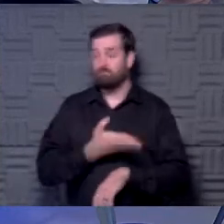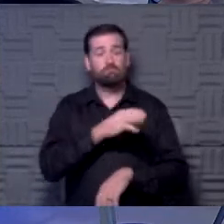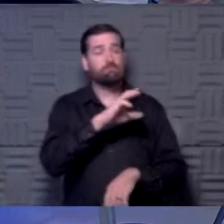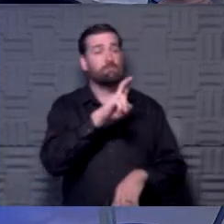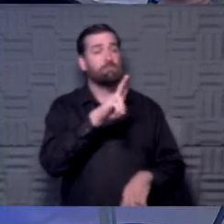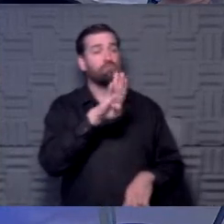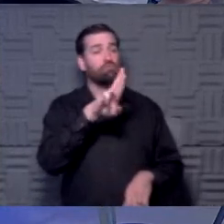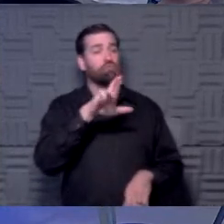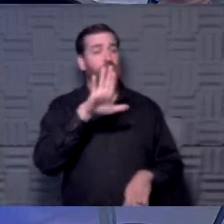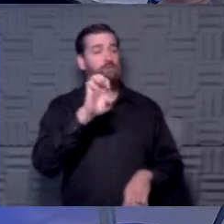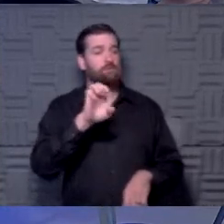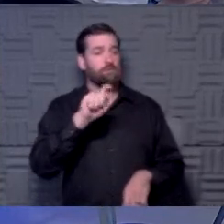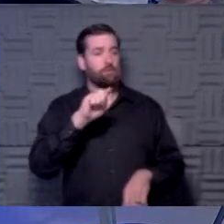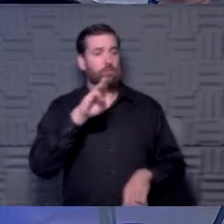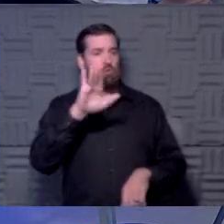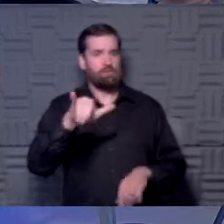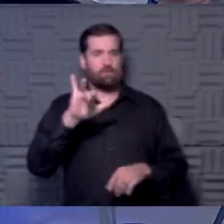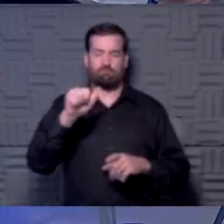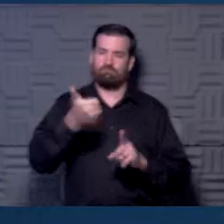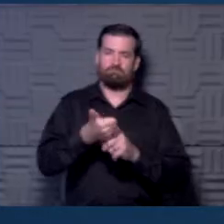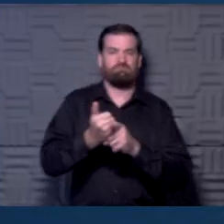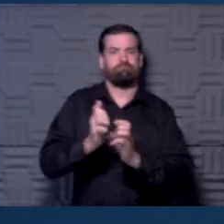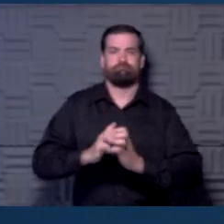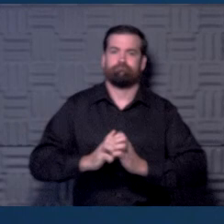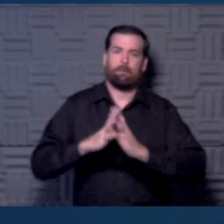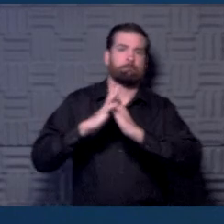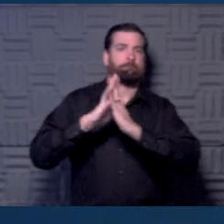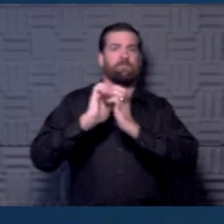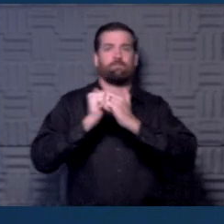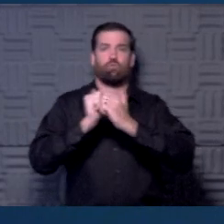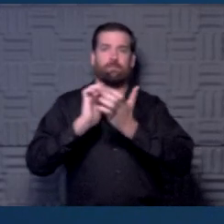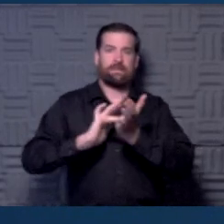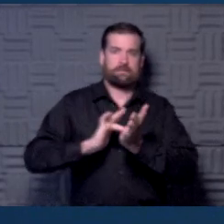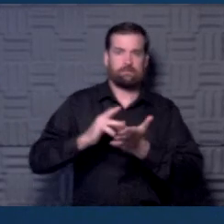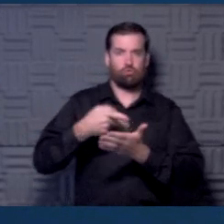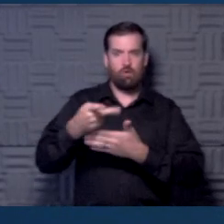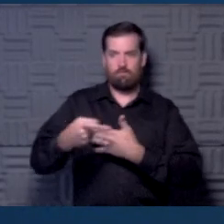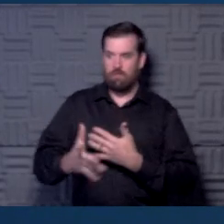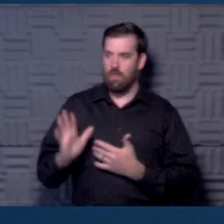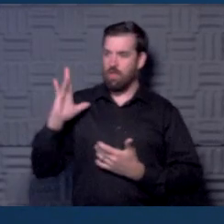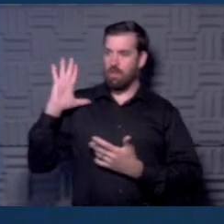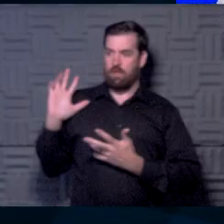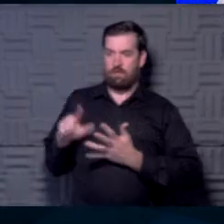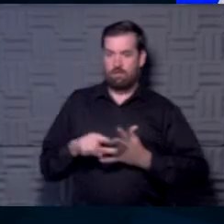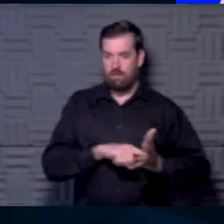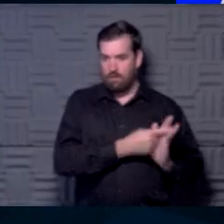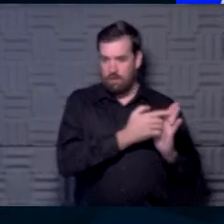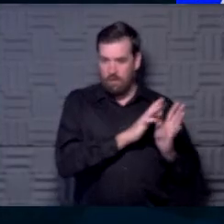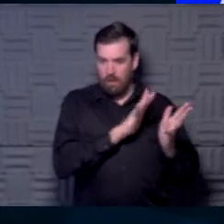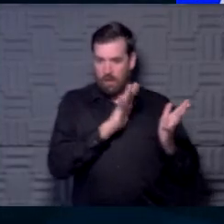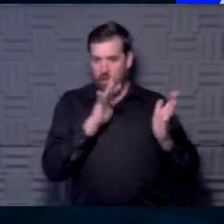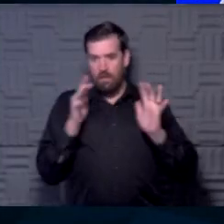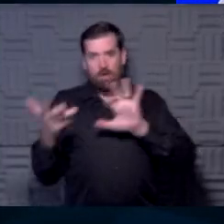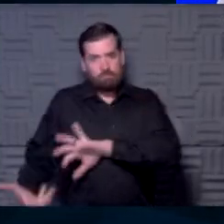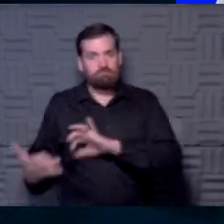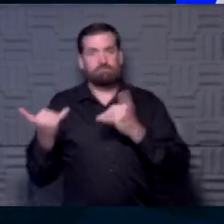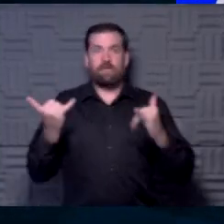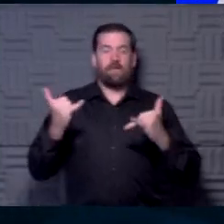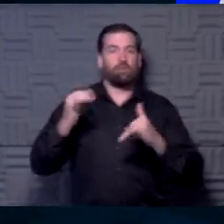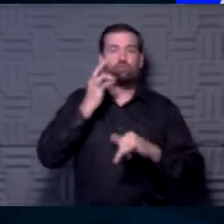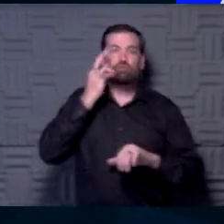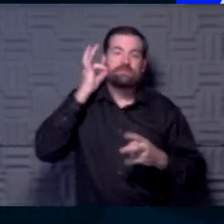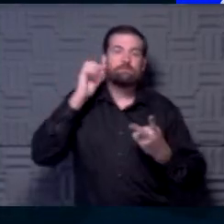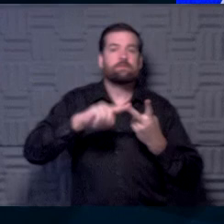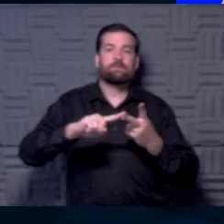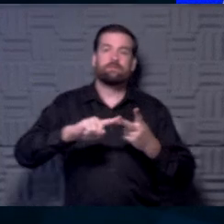Stobie, again, you started the sports medicine program here at KU. You've seen it through some early years and to the place where now we're the team physicians for the Chiefs